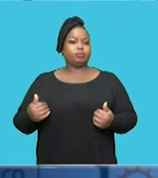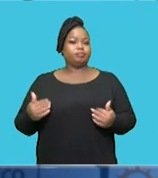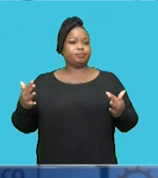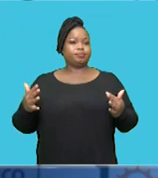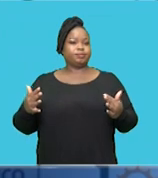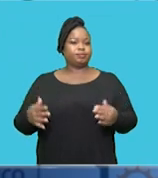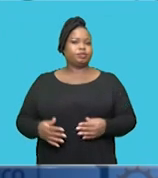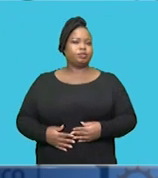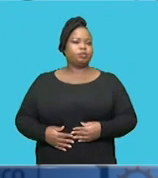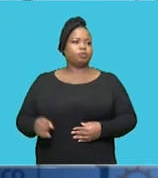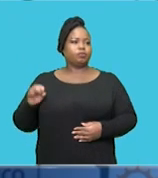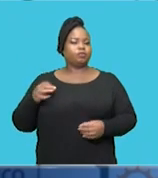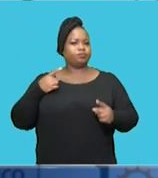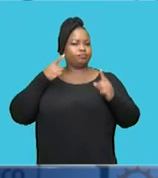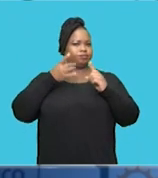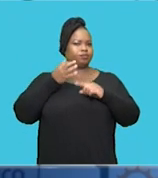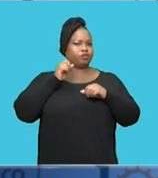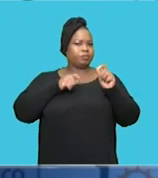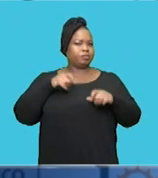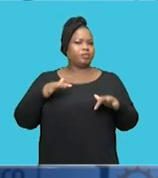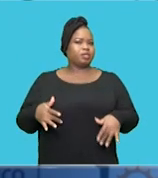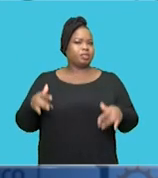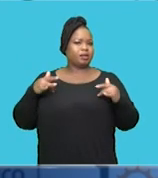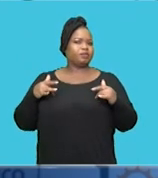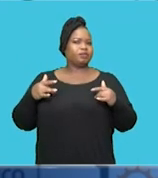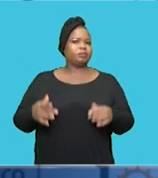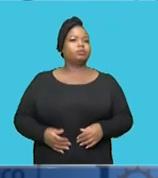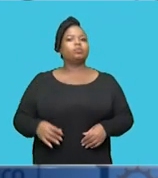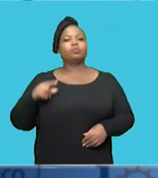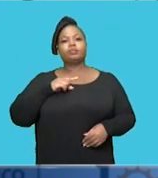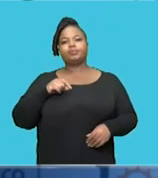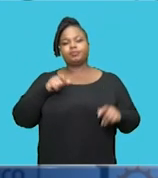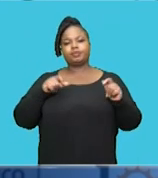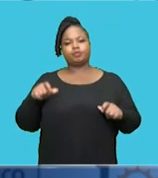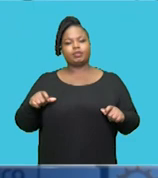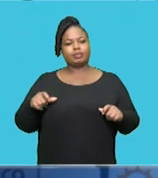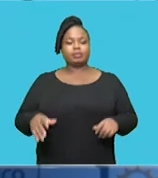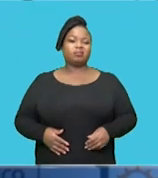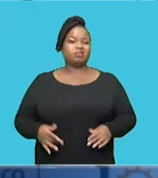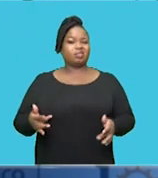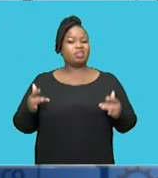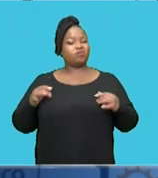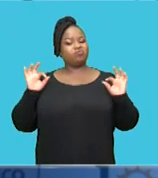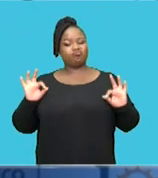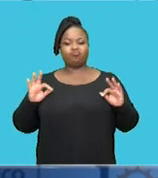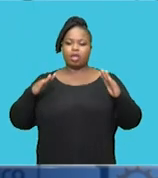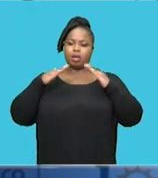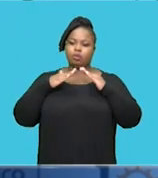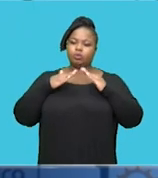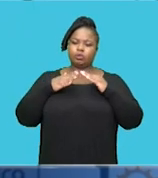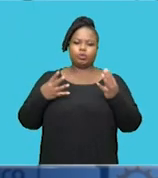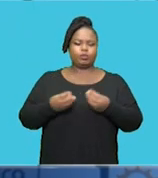of fulfillment of people's lives I mean people will be living in a decent unit with all the